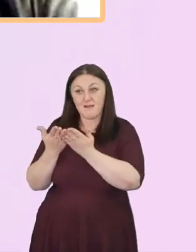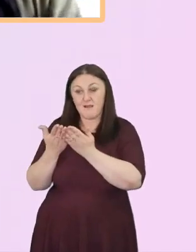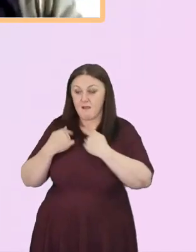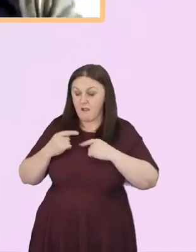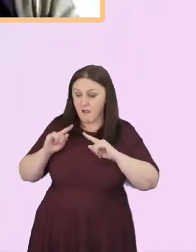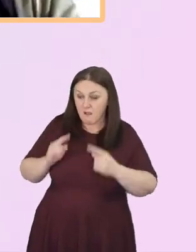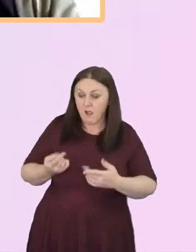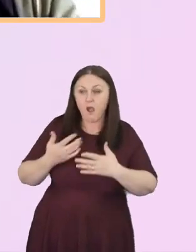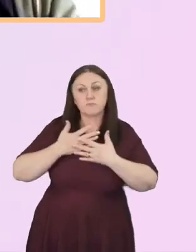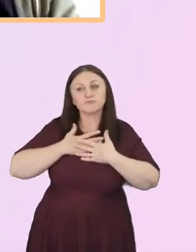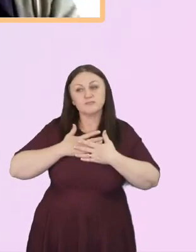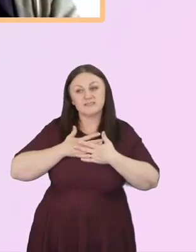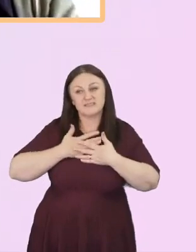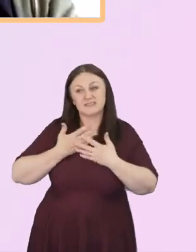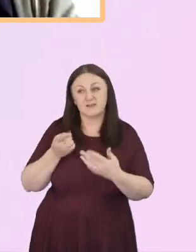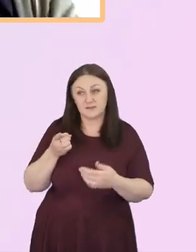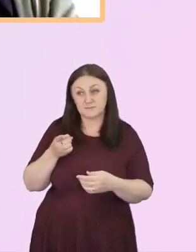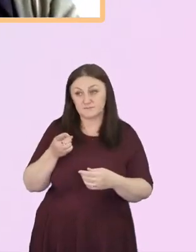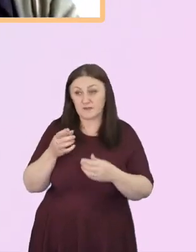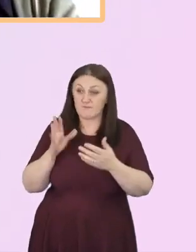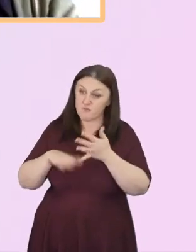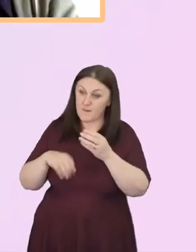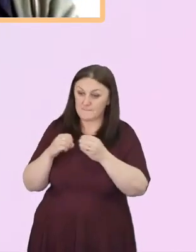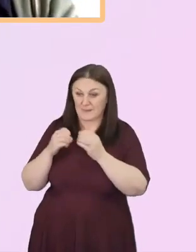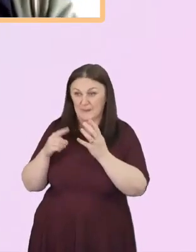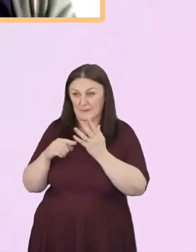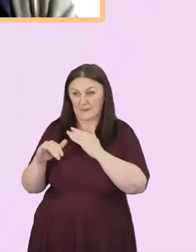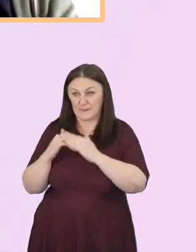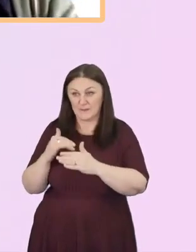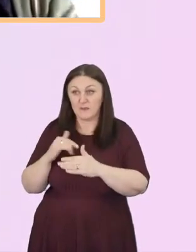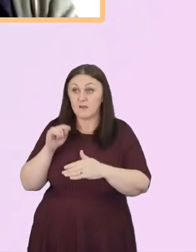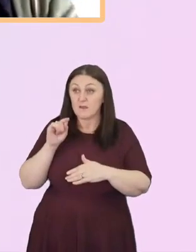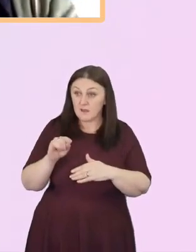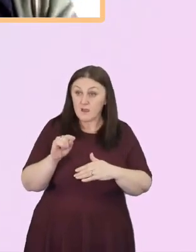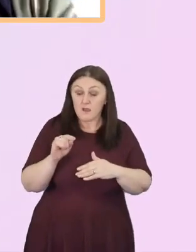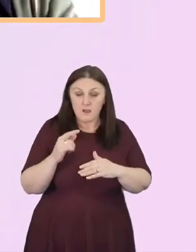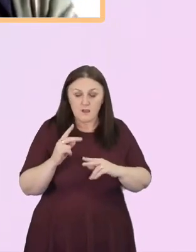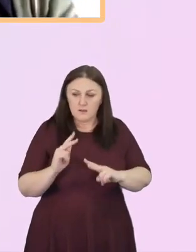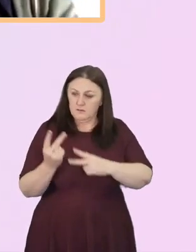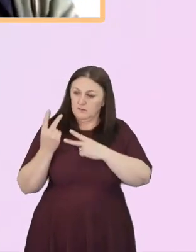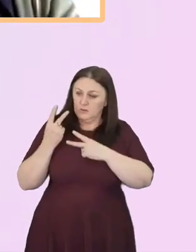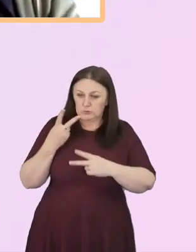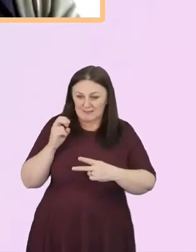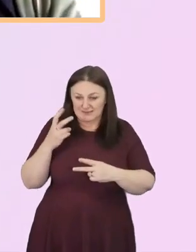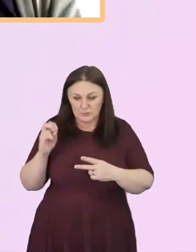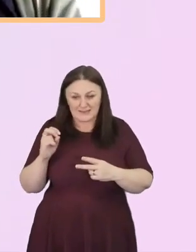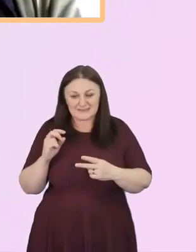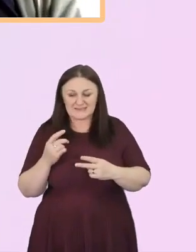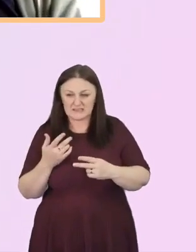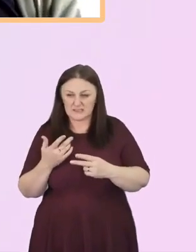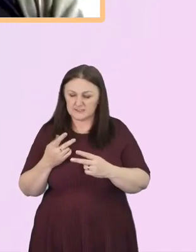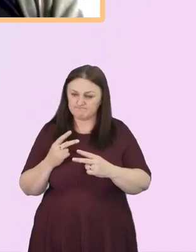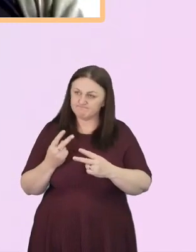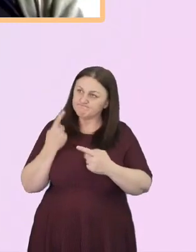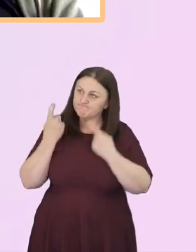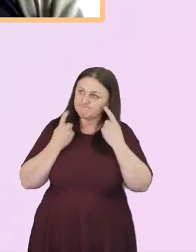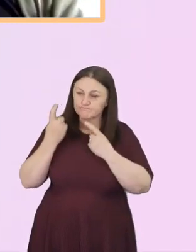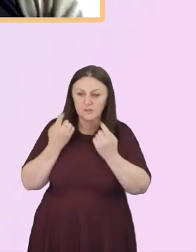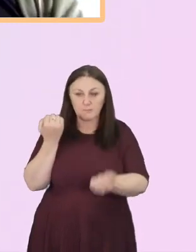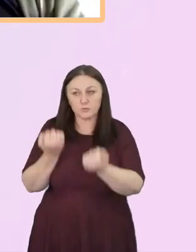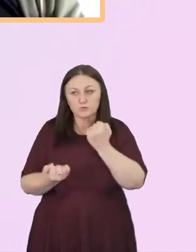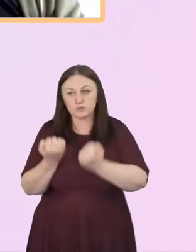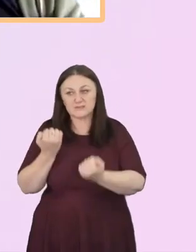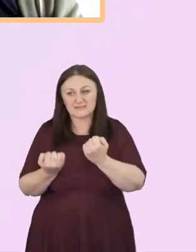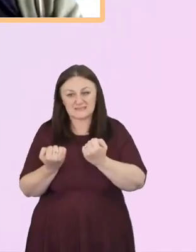and it's a reflection on racial justice for 2020. It's an enormous resource. It came with the annual report that you should have